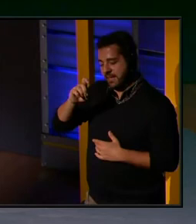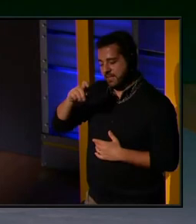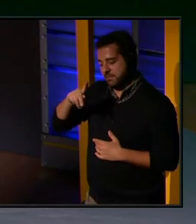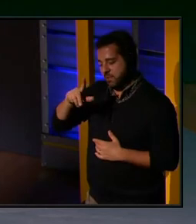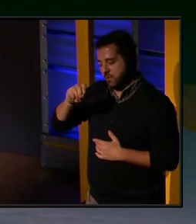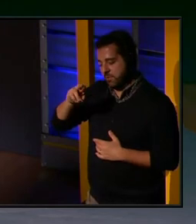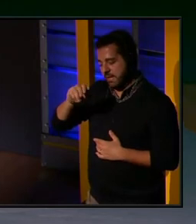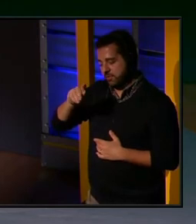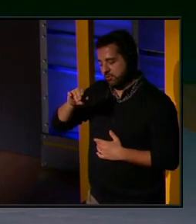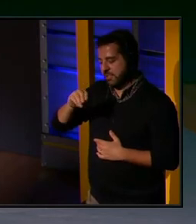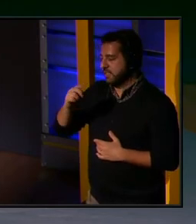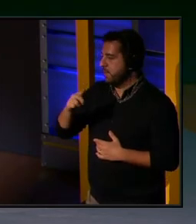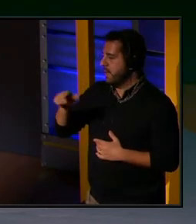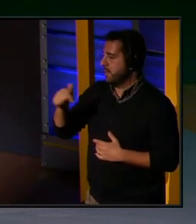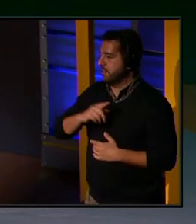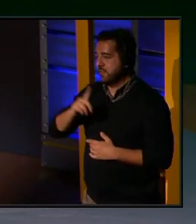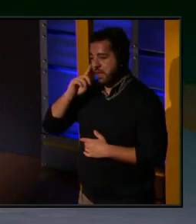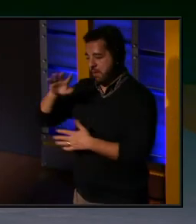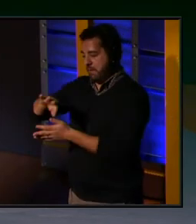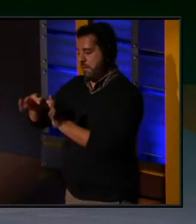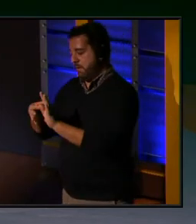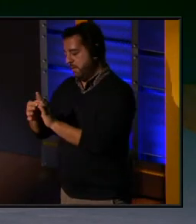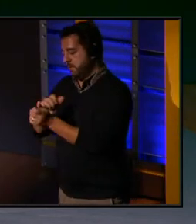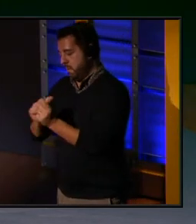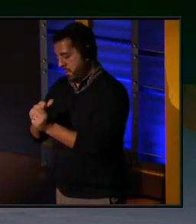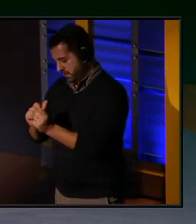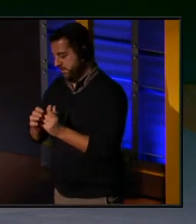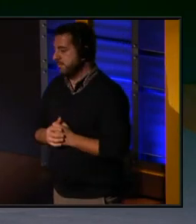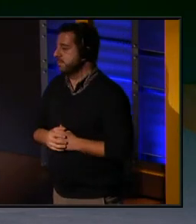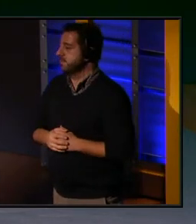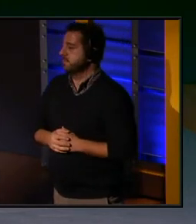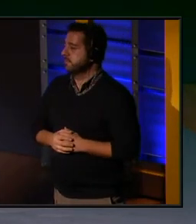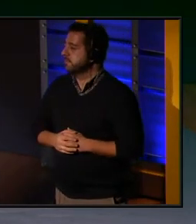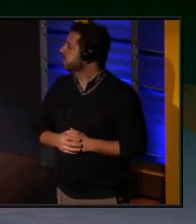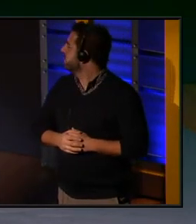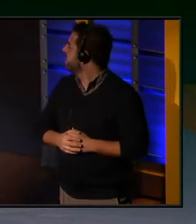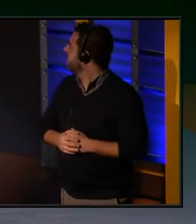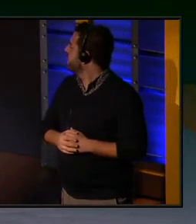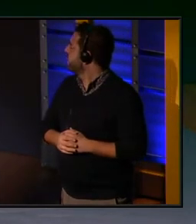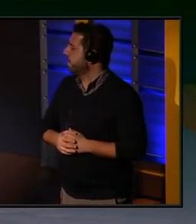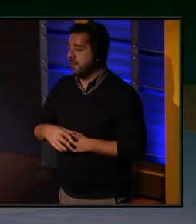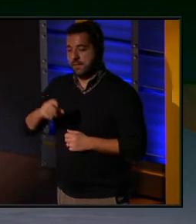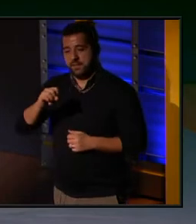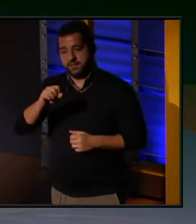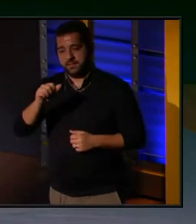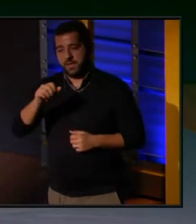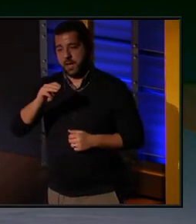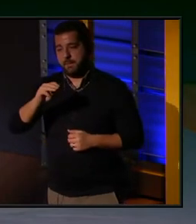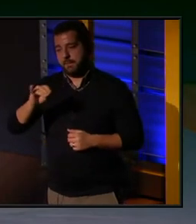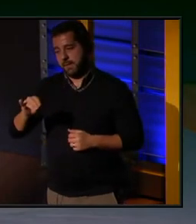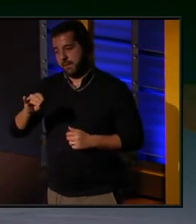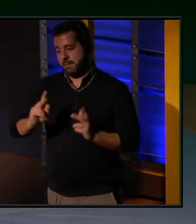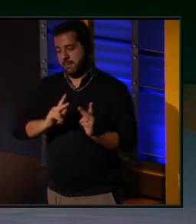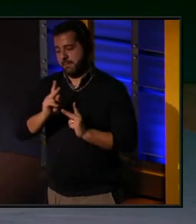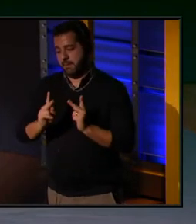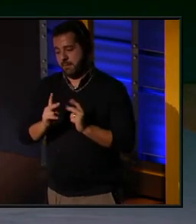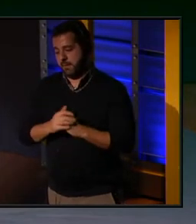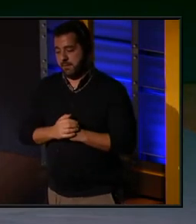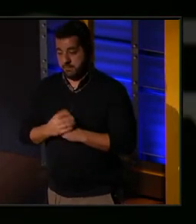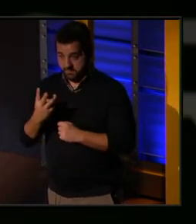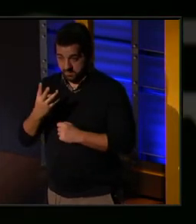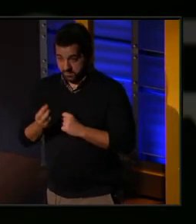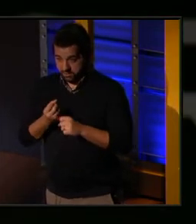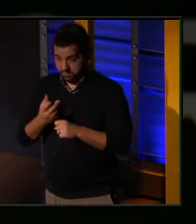Okay. Even then, that theme was there. Mm-hmm. The Sami people, four